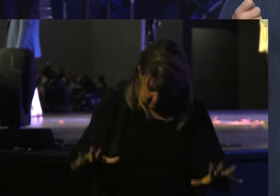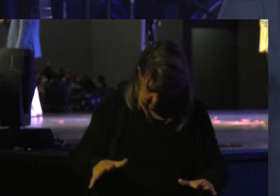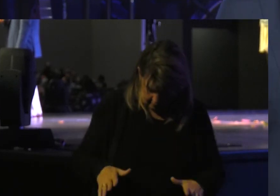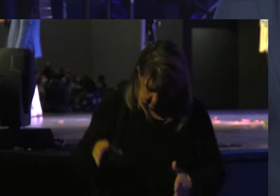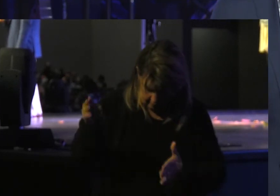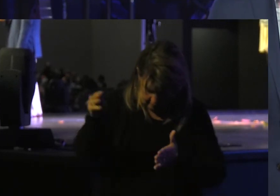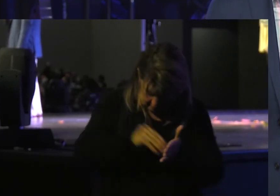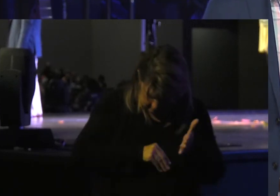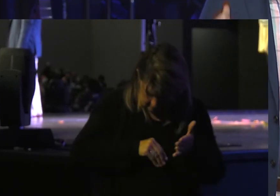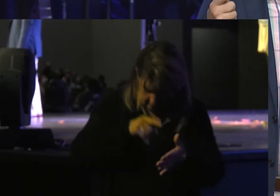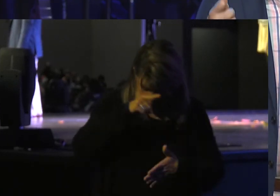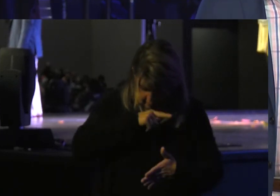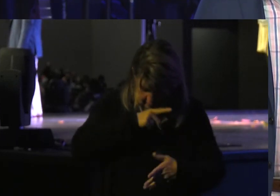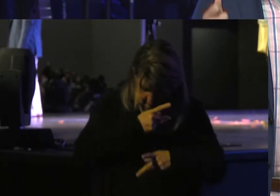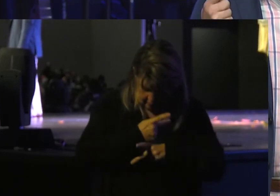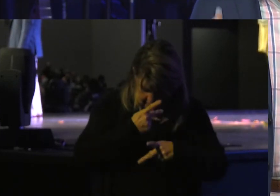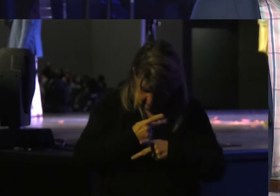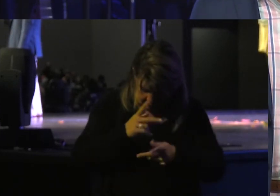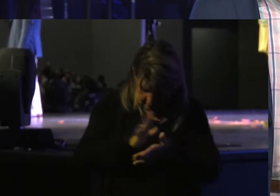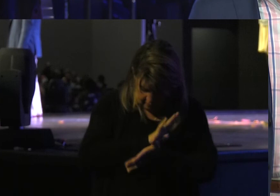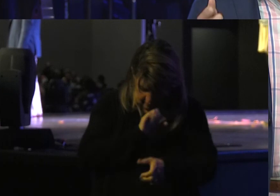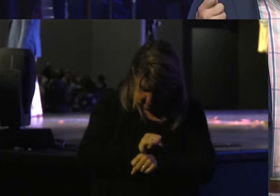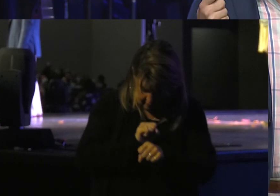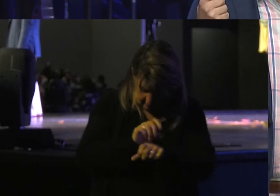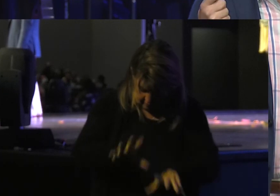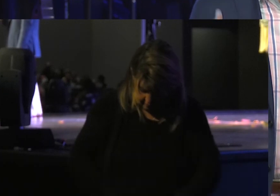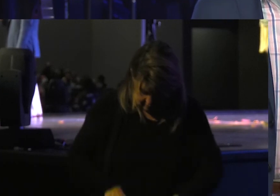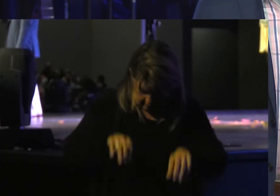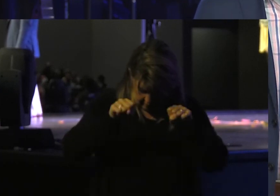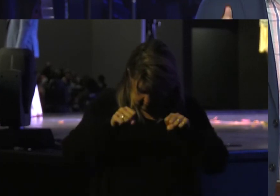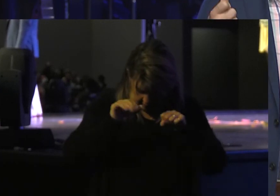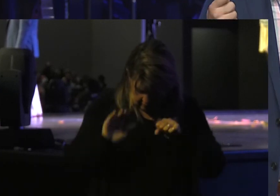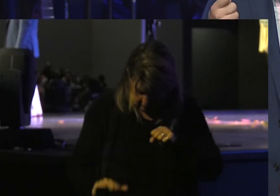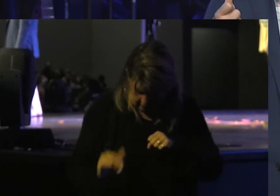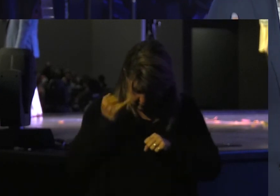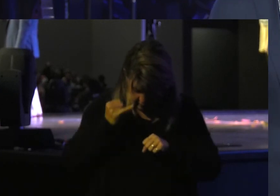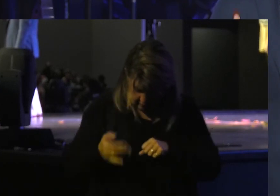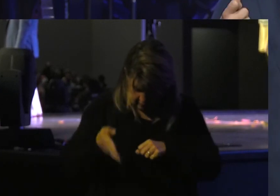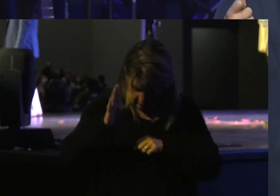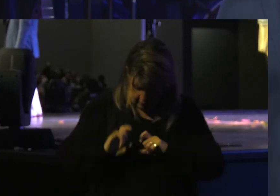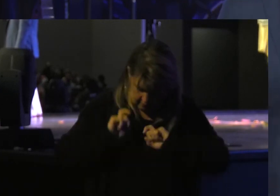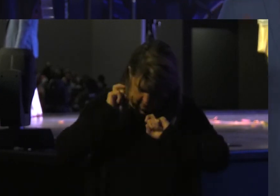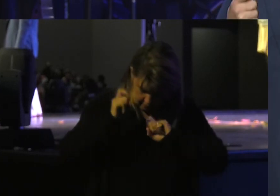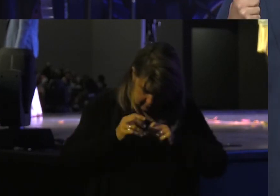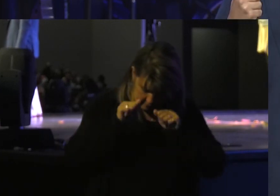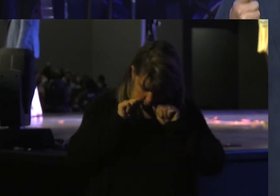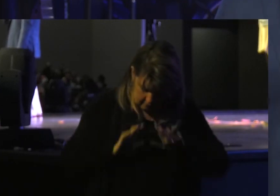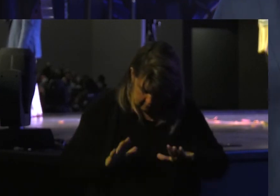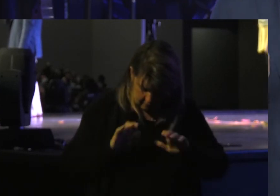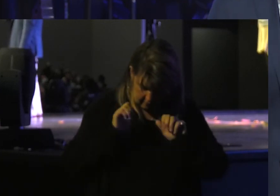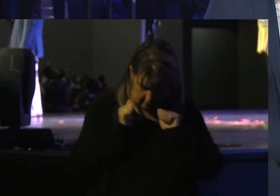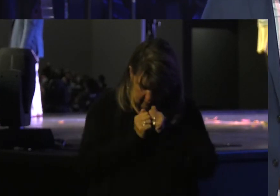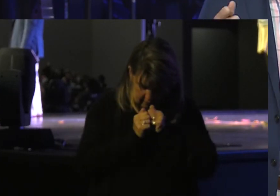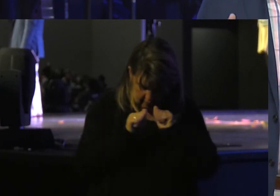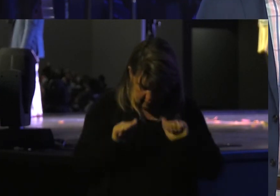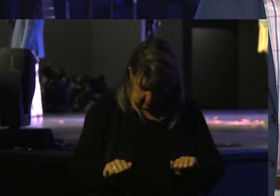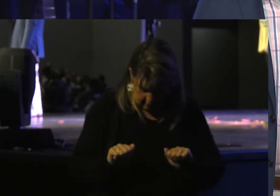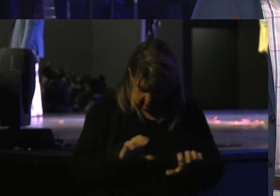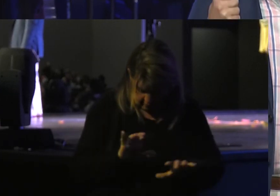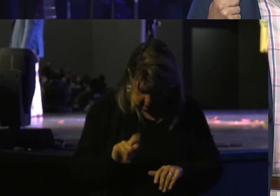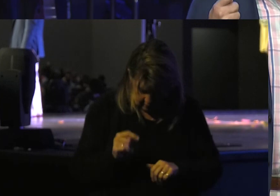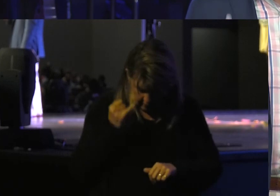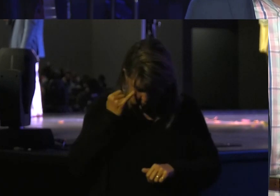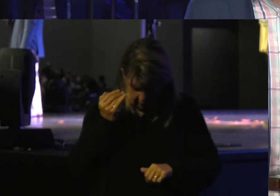Care Paperwork Adopt A Child If God Has Blessed You With The Ability To Do It And If You Know Someone Who